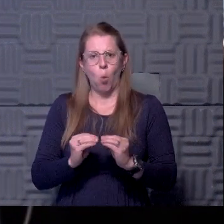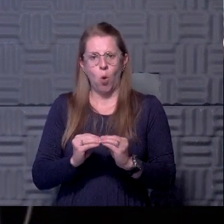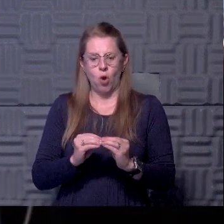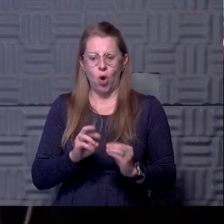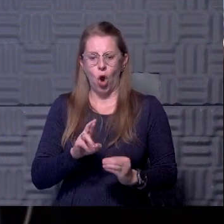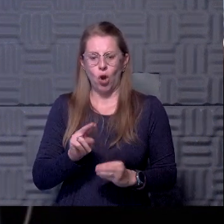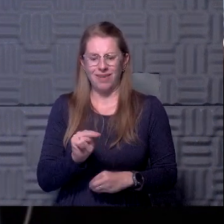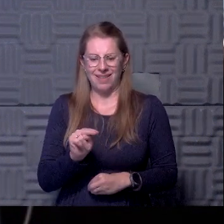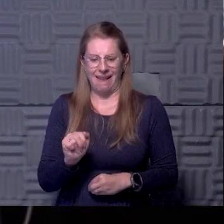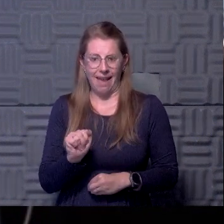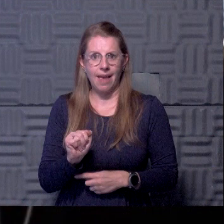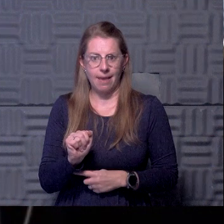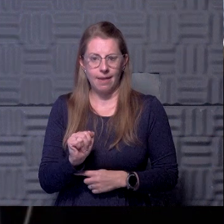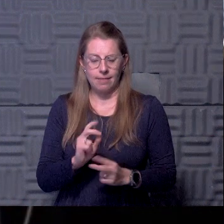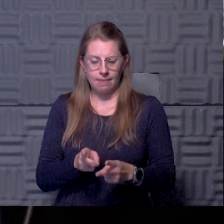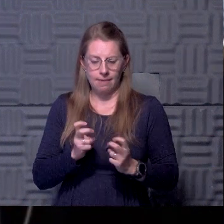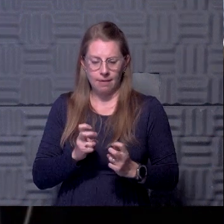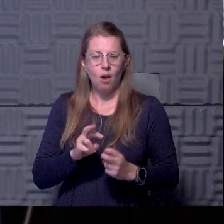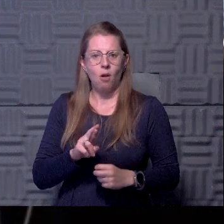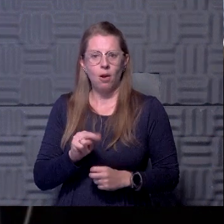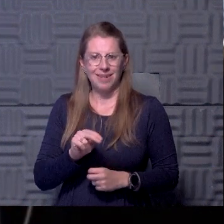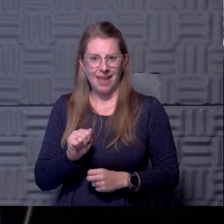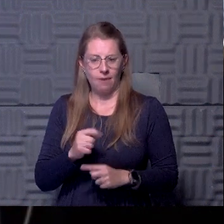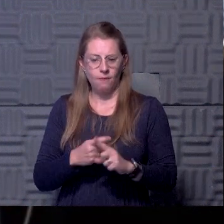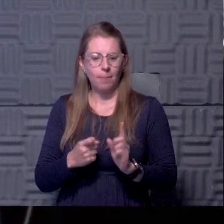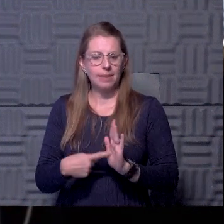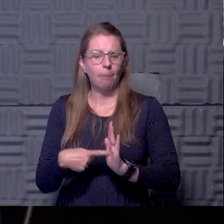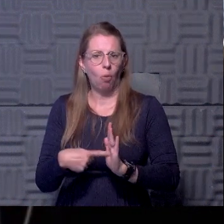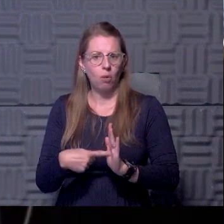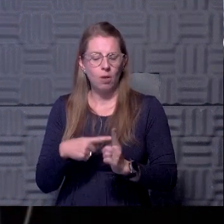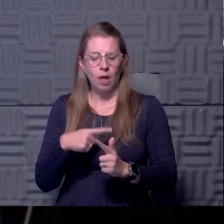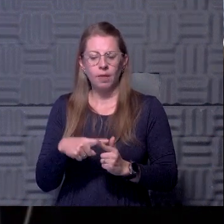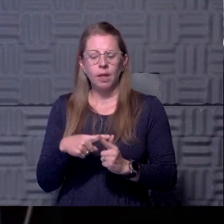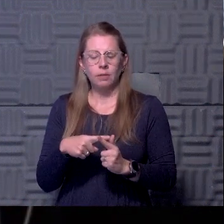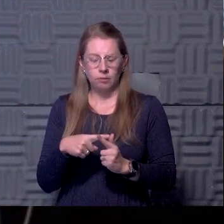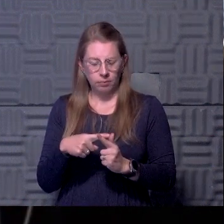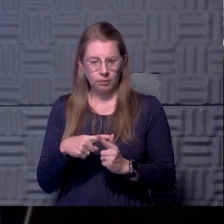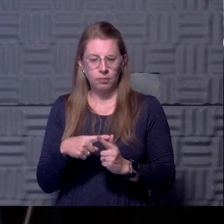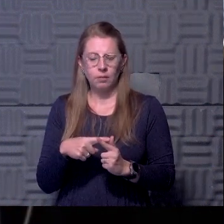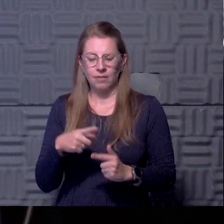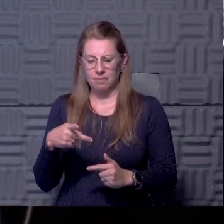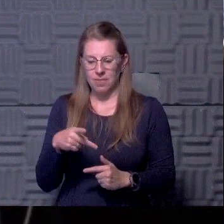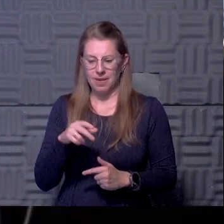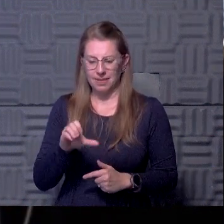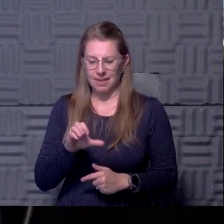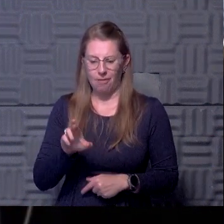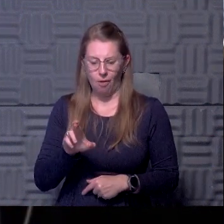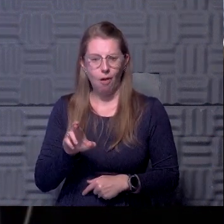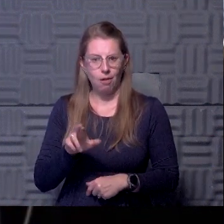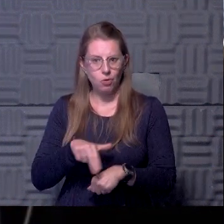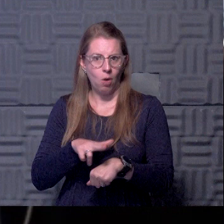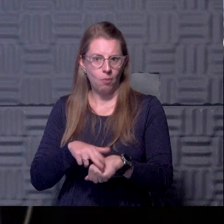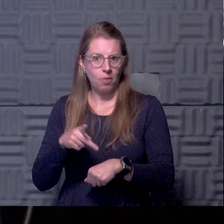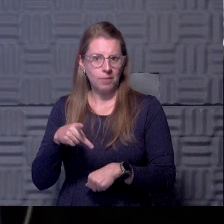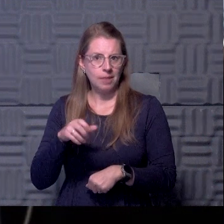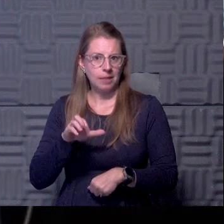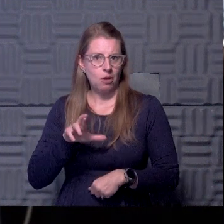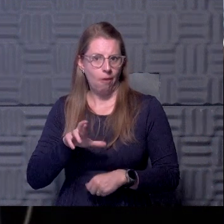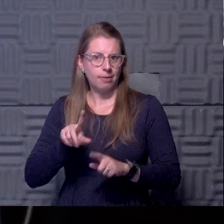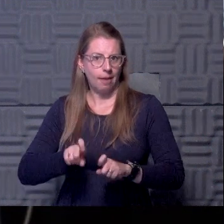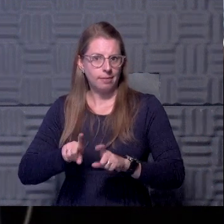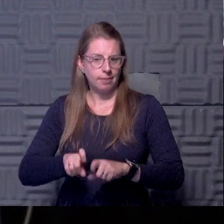RNA extractions. You're extracting the RNA from the sample, and then you go through, uh, PCR, uh, normal PCR testing.